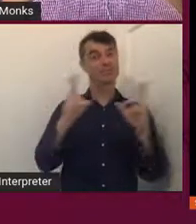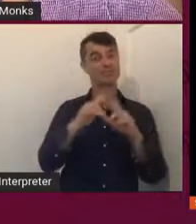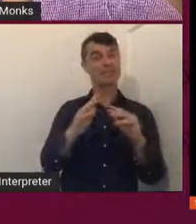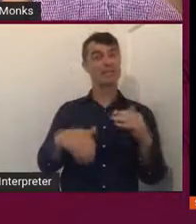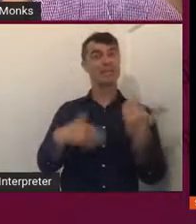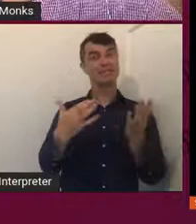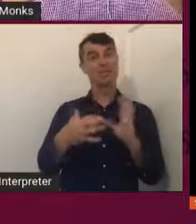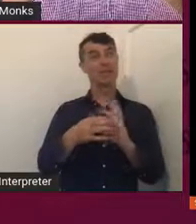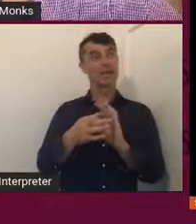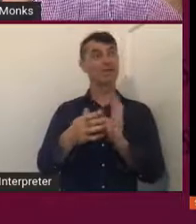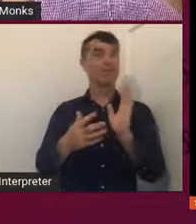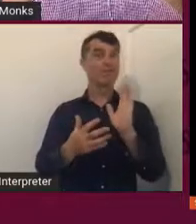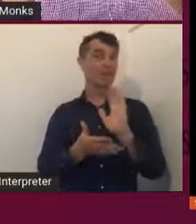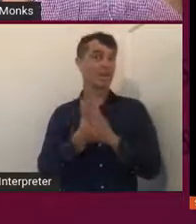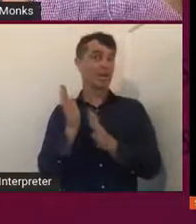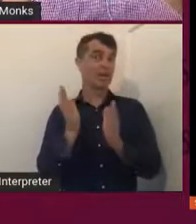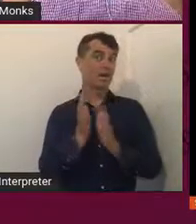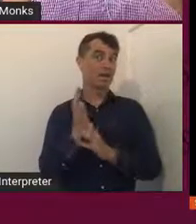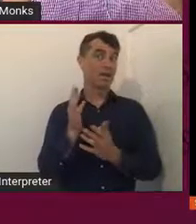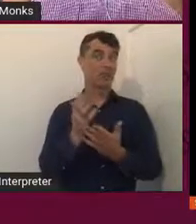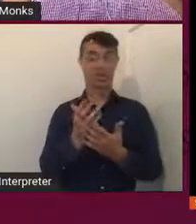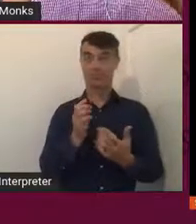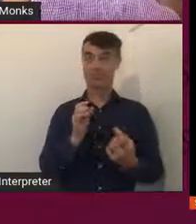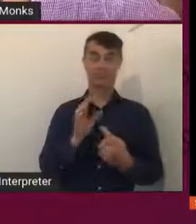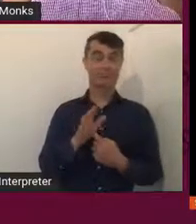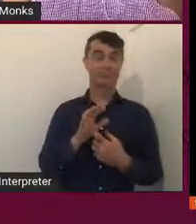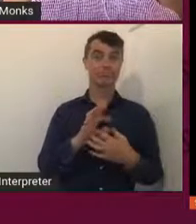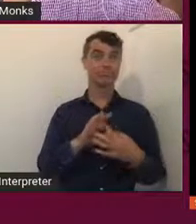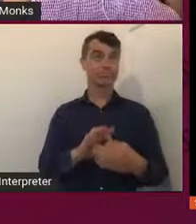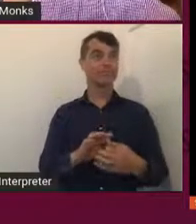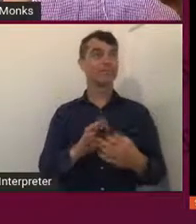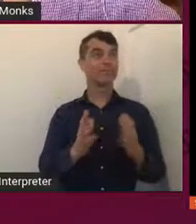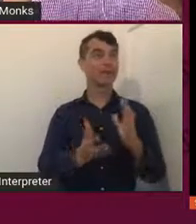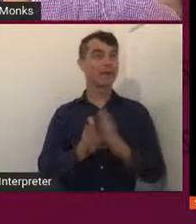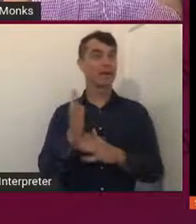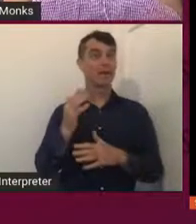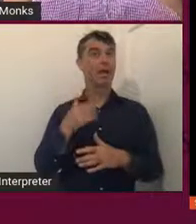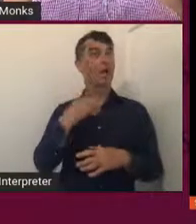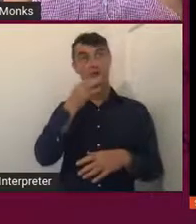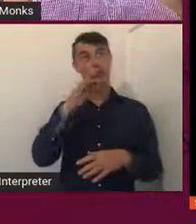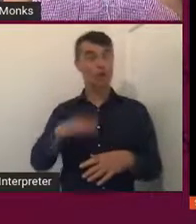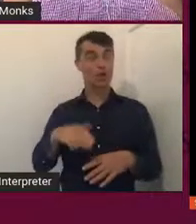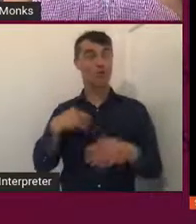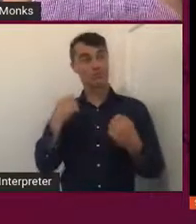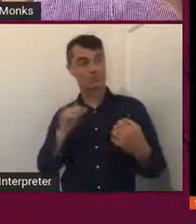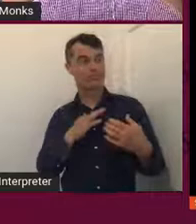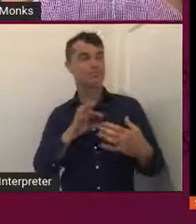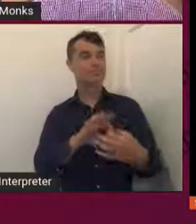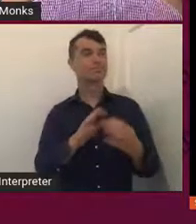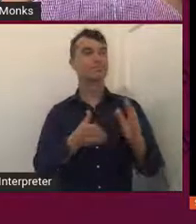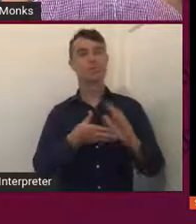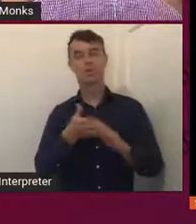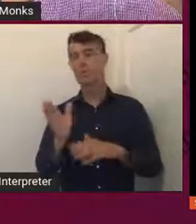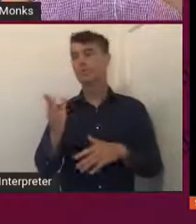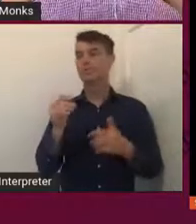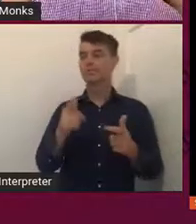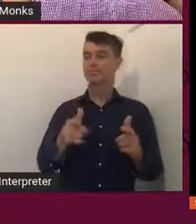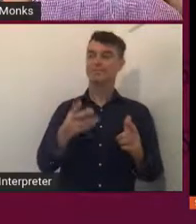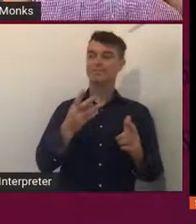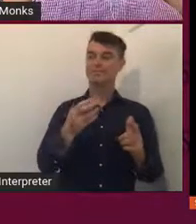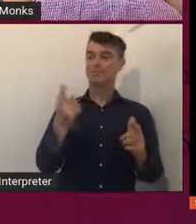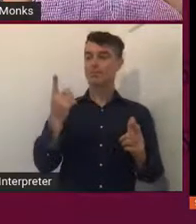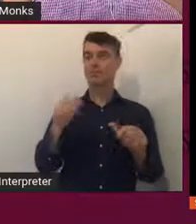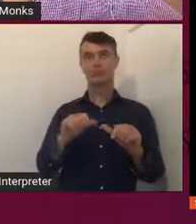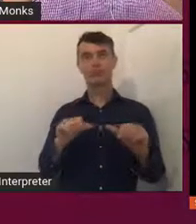such an elemental thing that I know I connected with so much as a child going to, you know, someone's